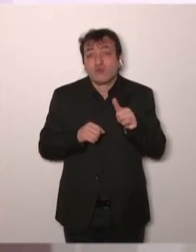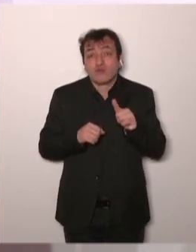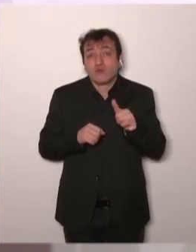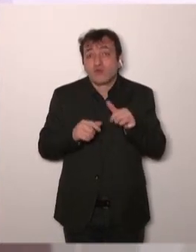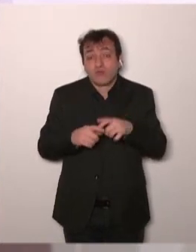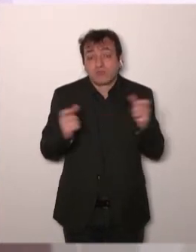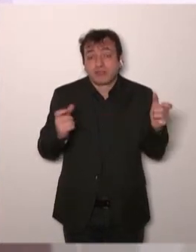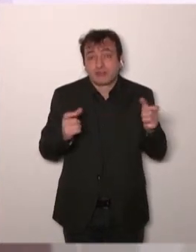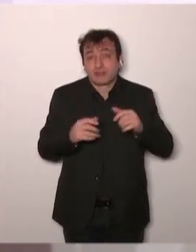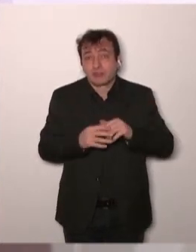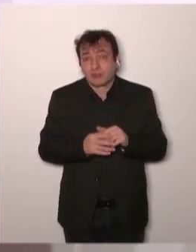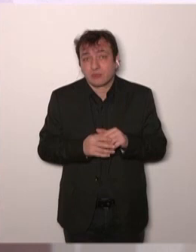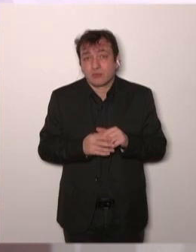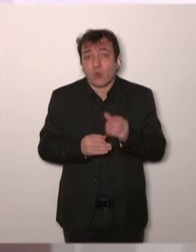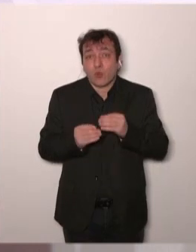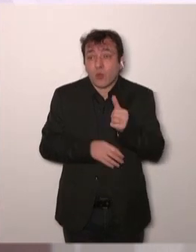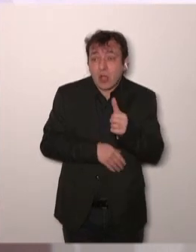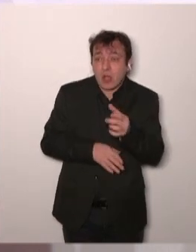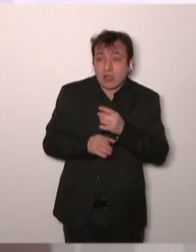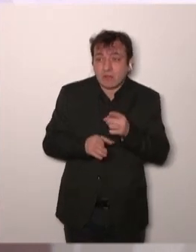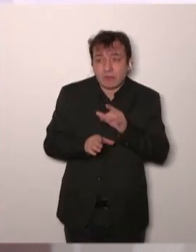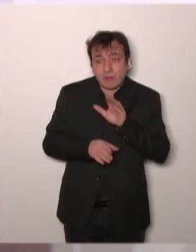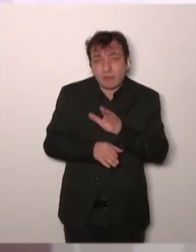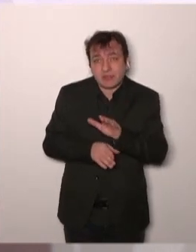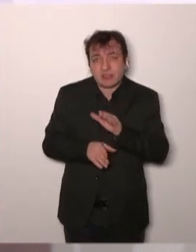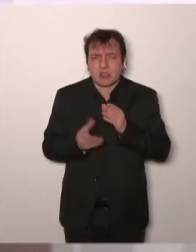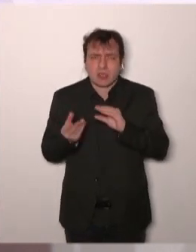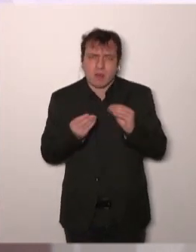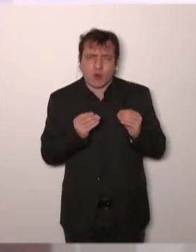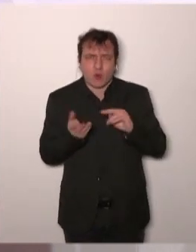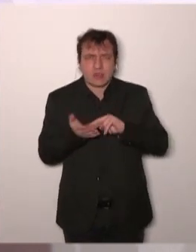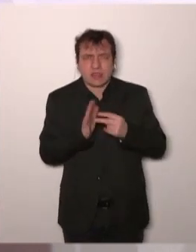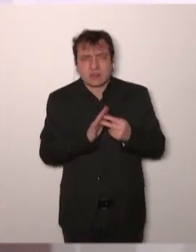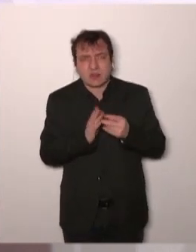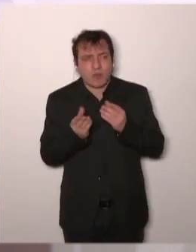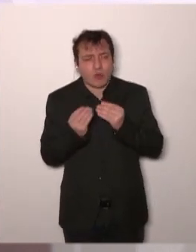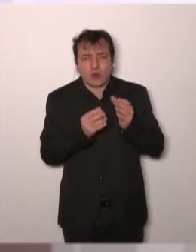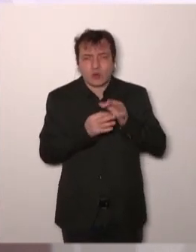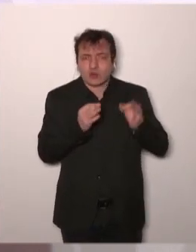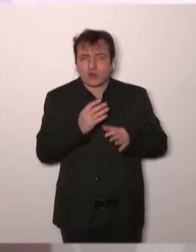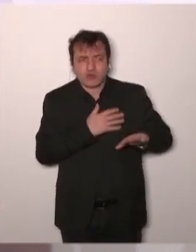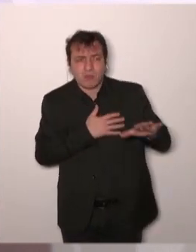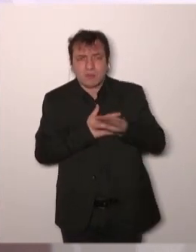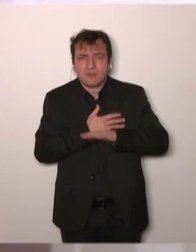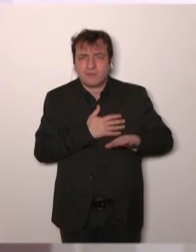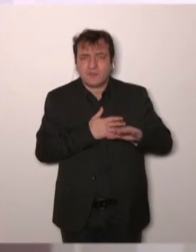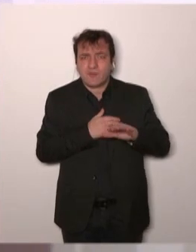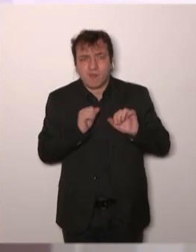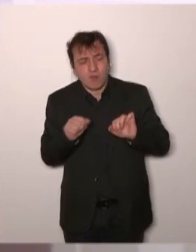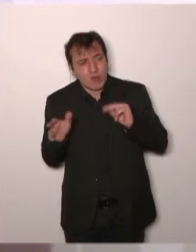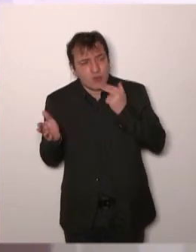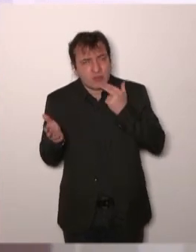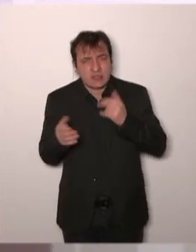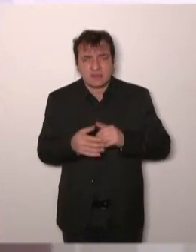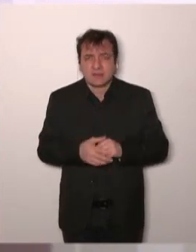technologies, a lot of solutions around us, and I think, again, where we can